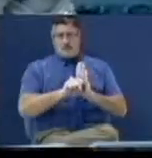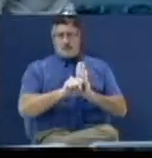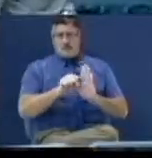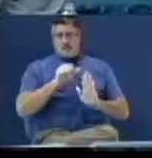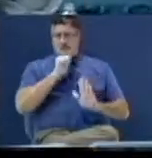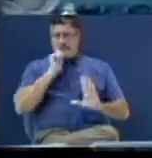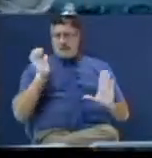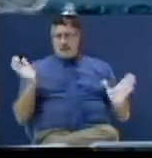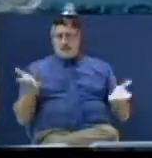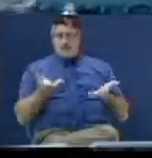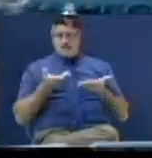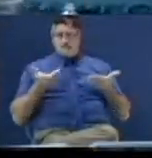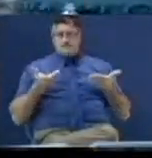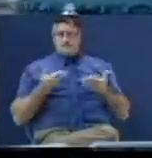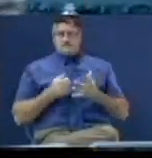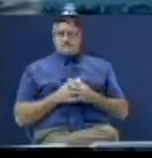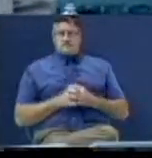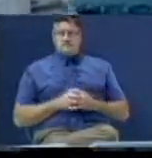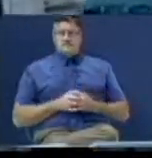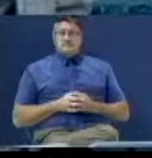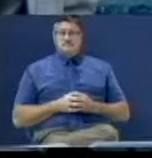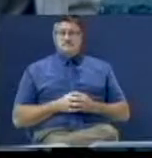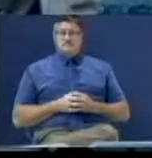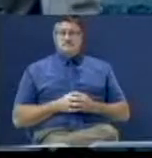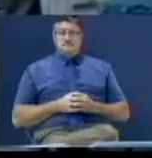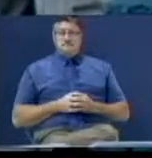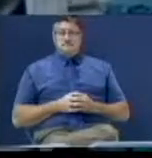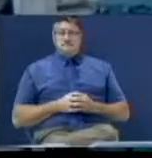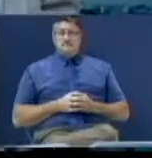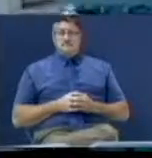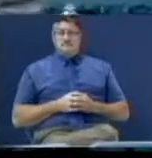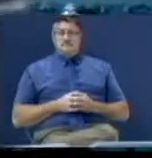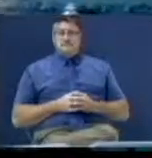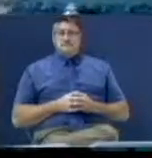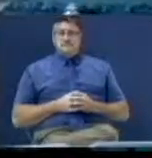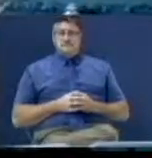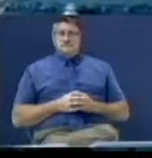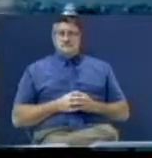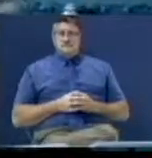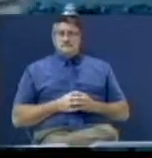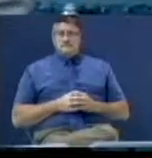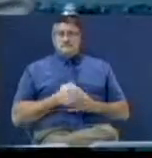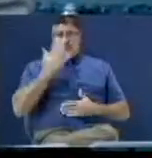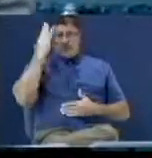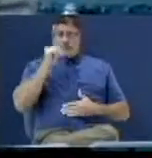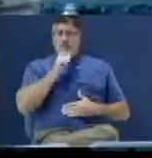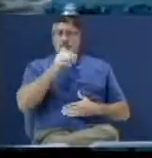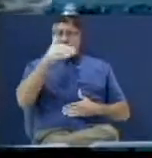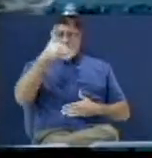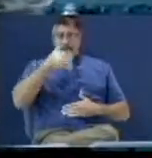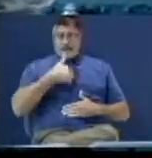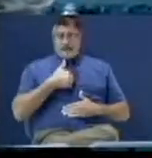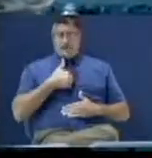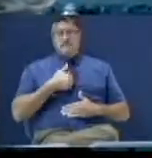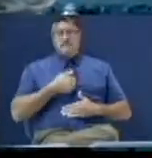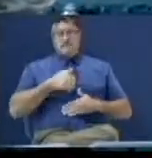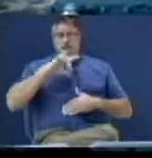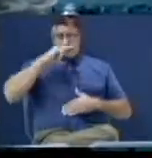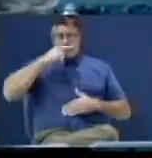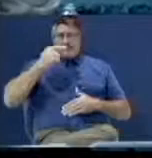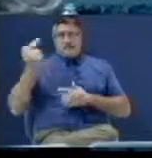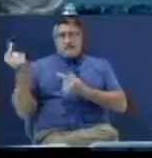Don't lie to me, I'm looking at you. All right? Then why not have them here this Wednesday night?